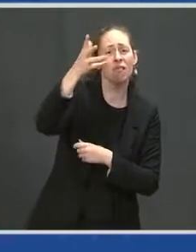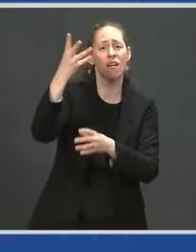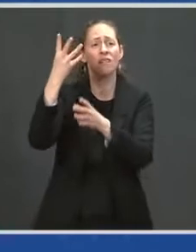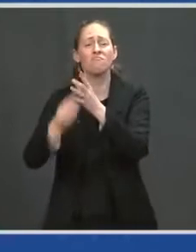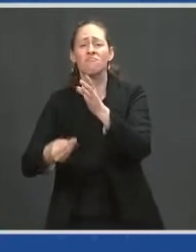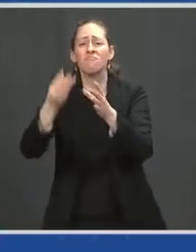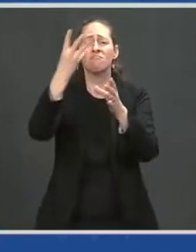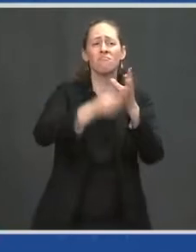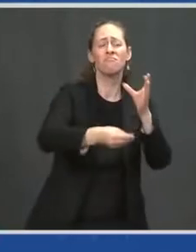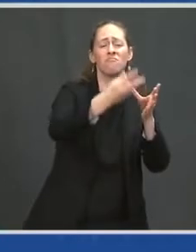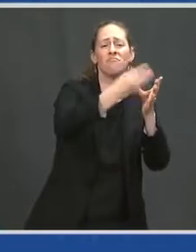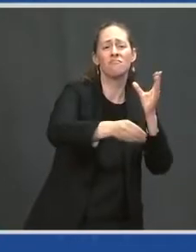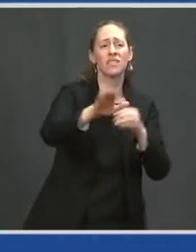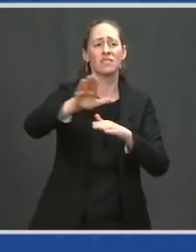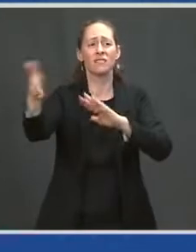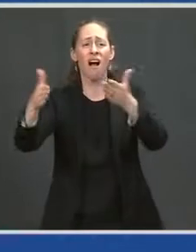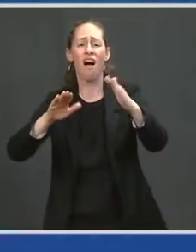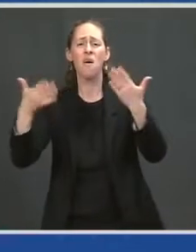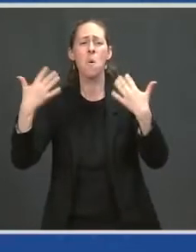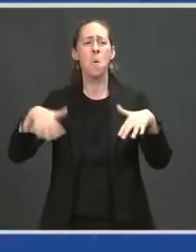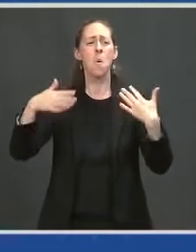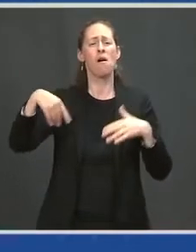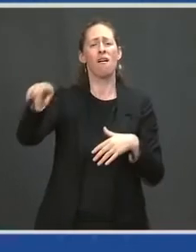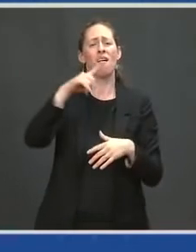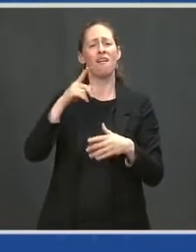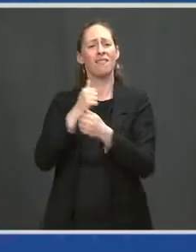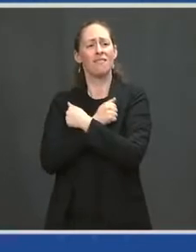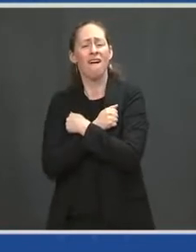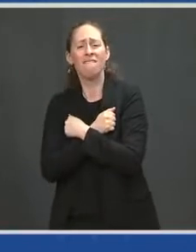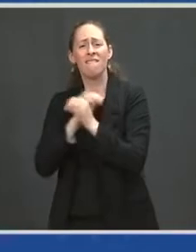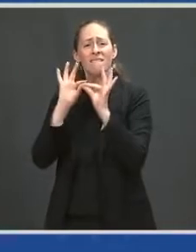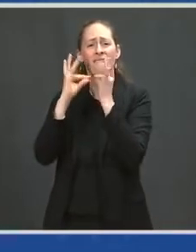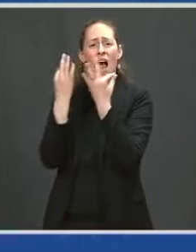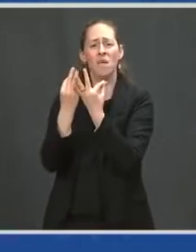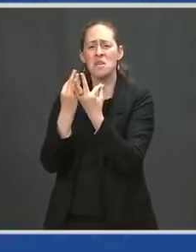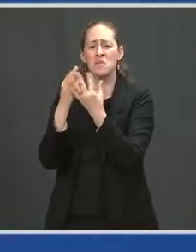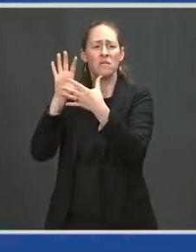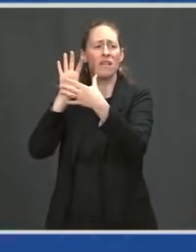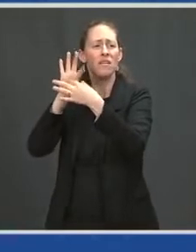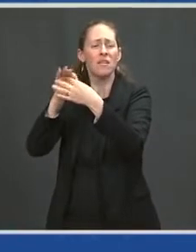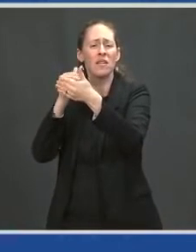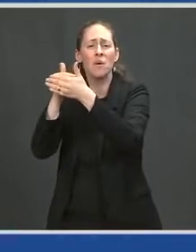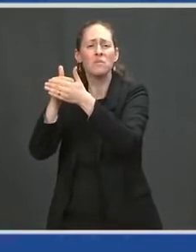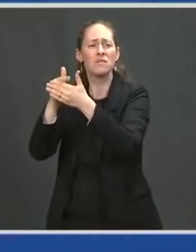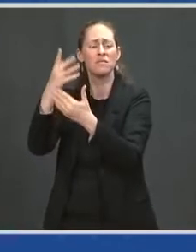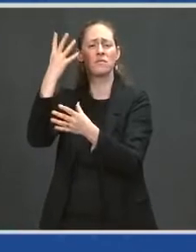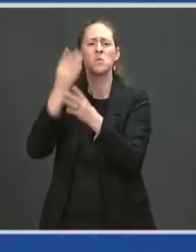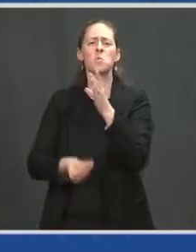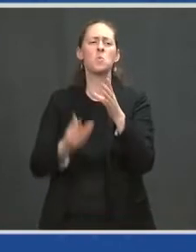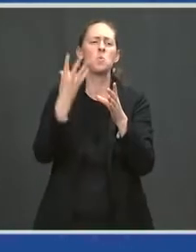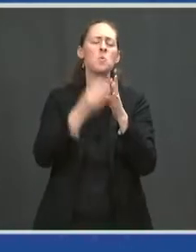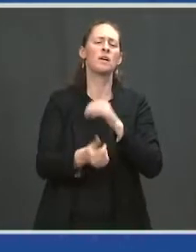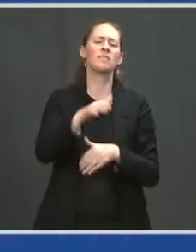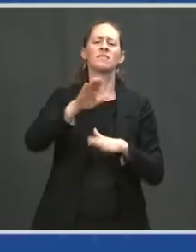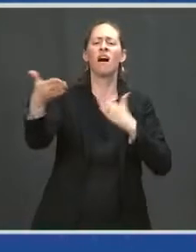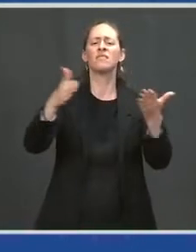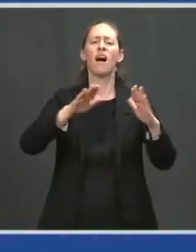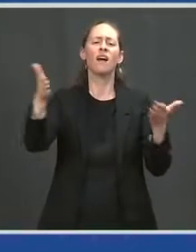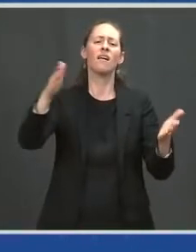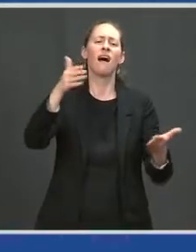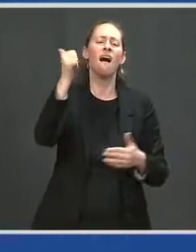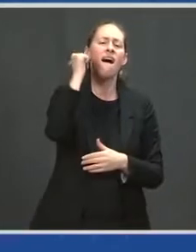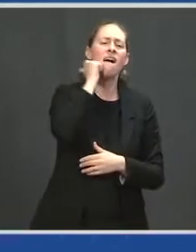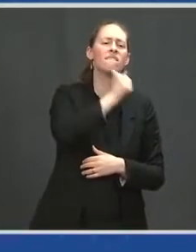and dads, pillars of every community, gone by the thousands every day. At that time,